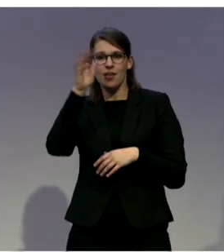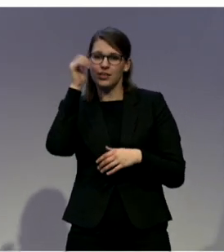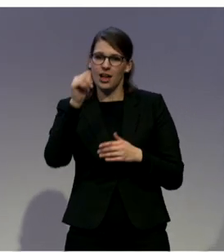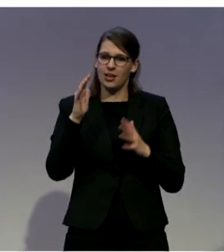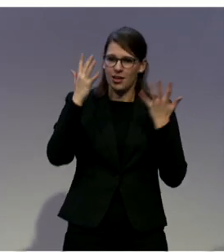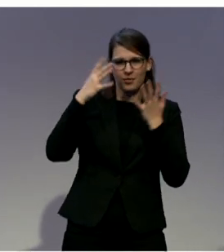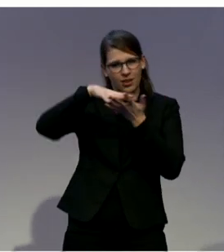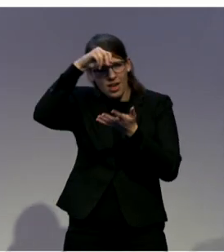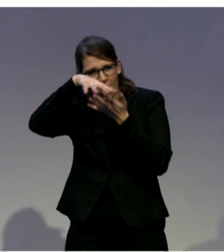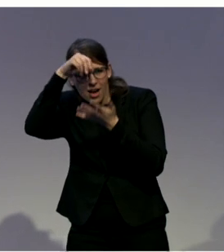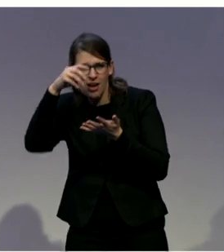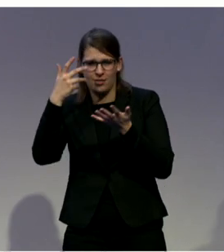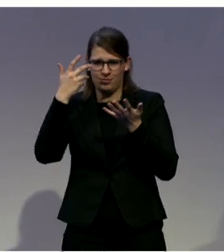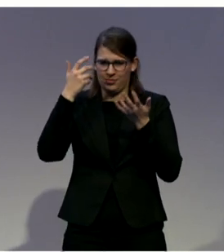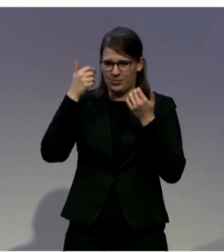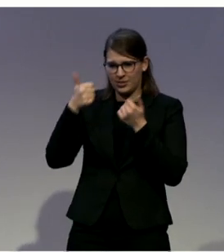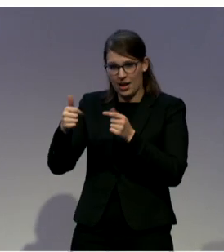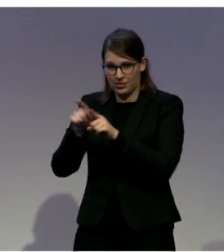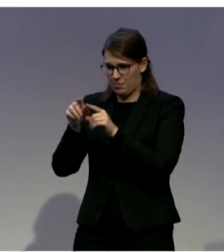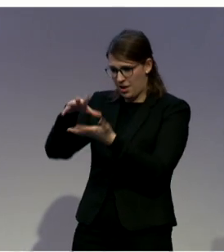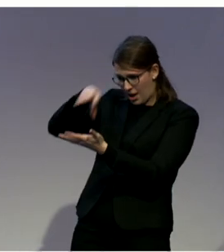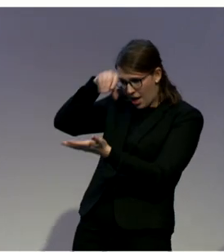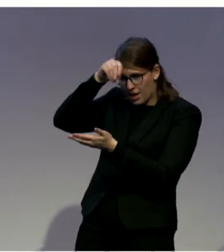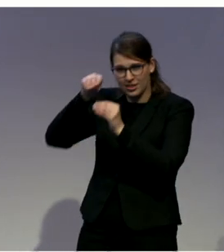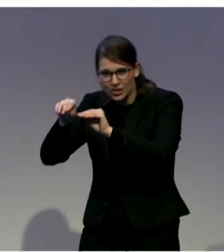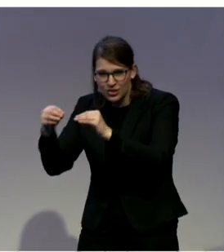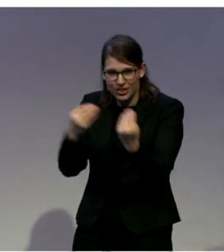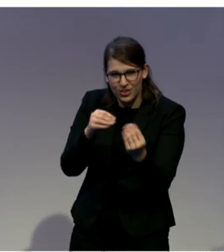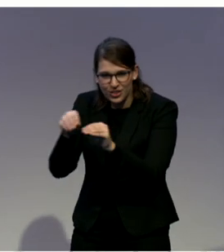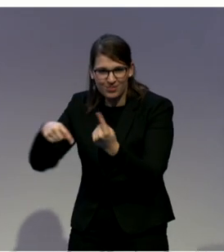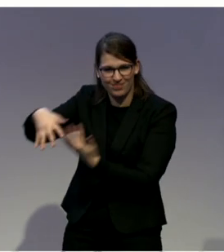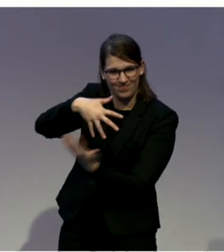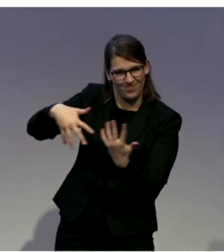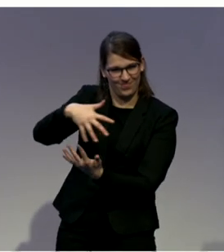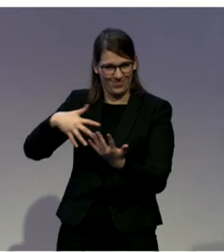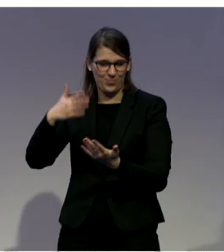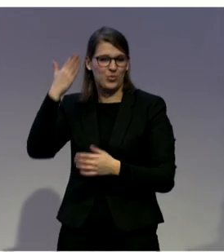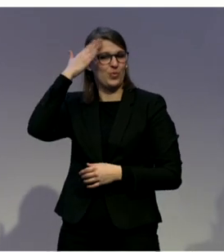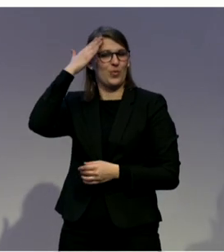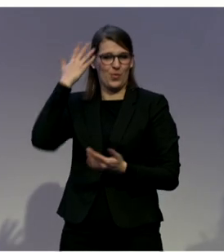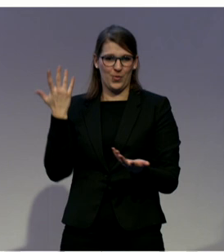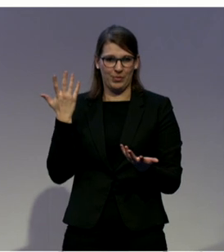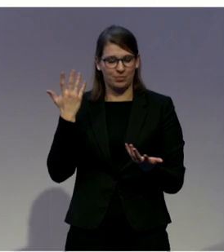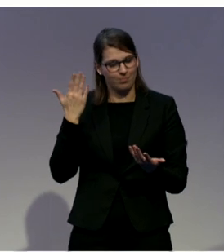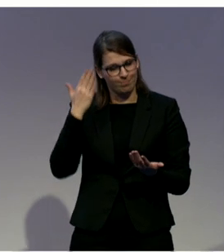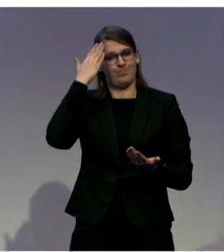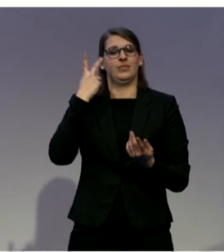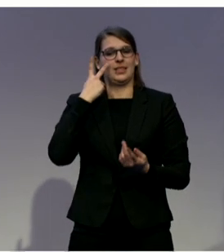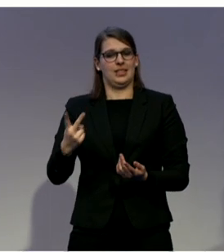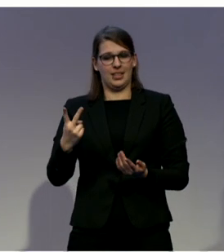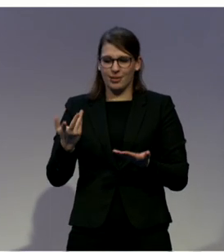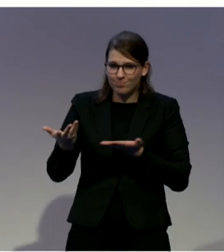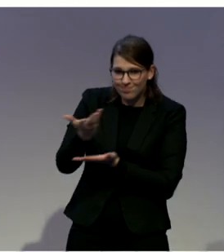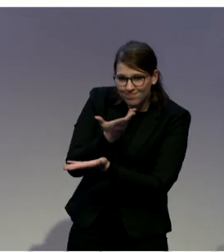to understand and be aware. And this is the way we think that the prejudice can be